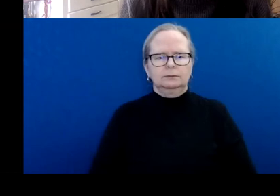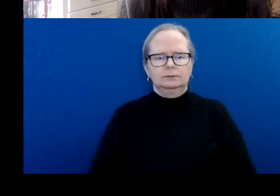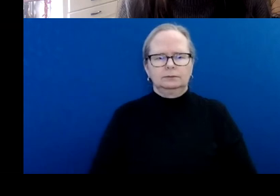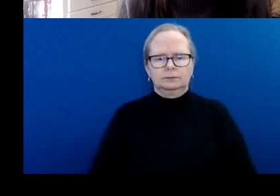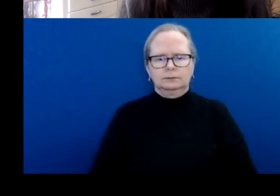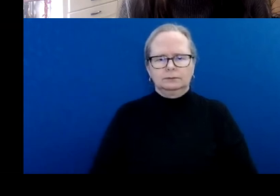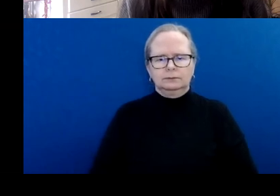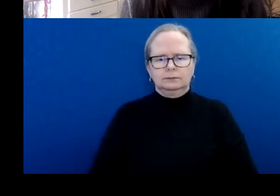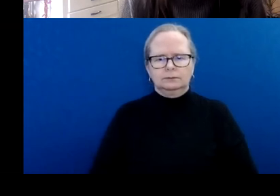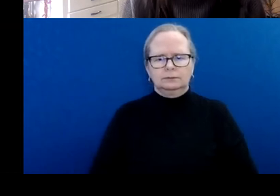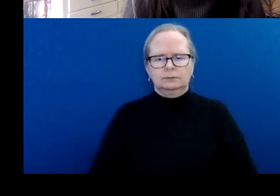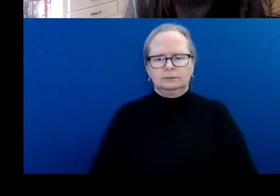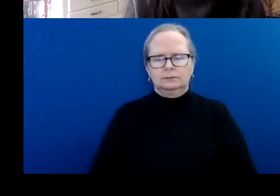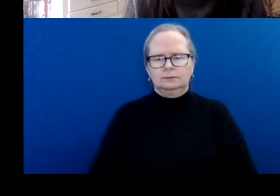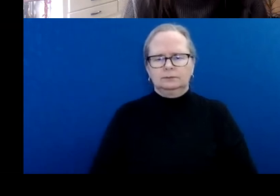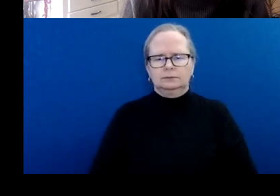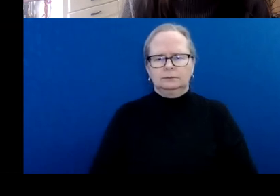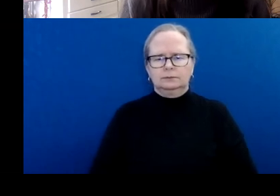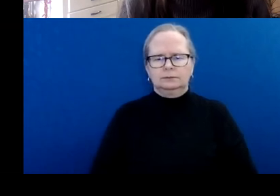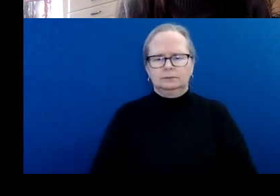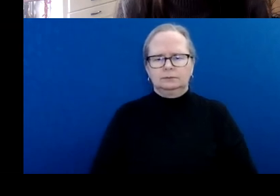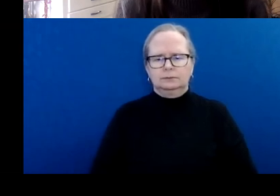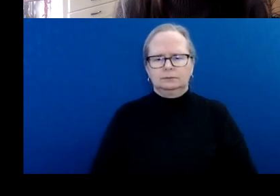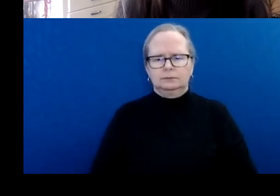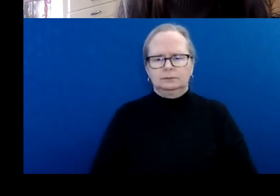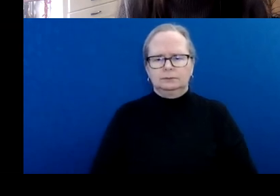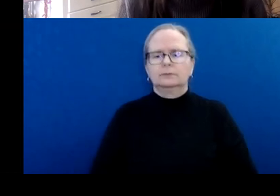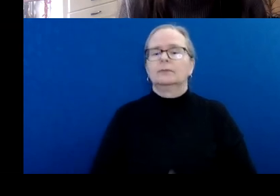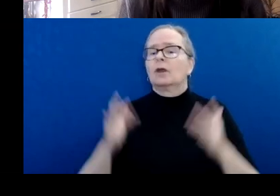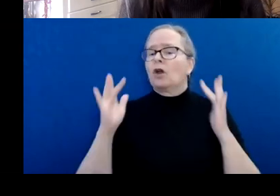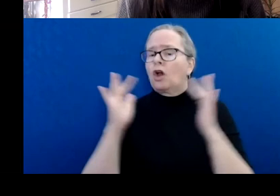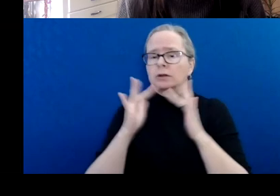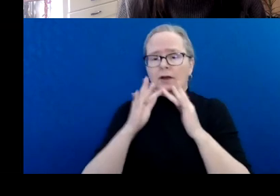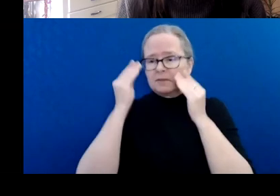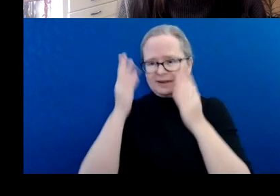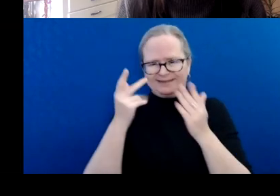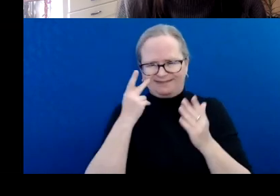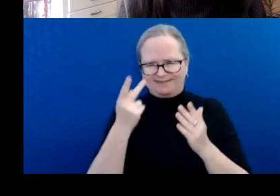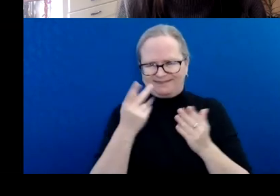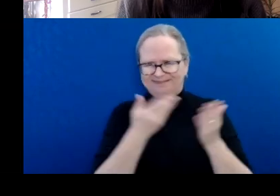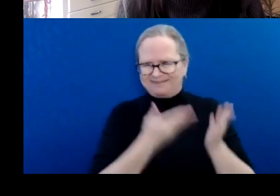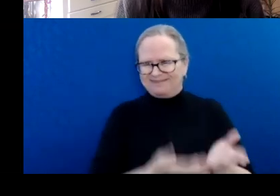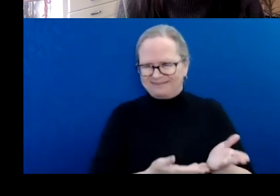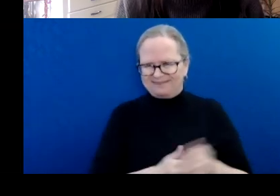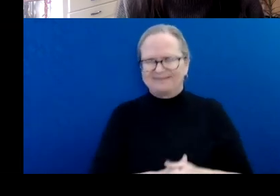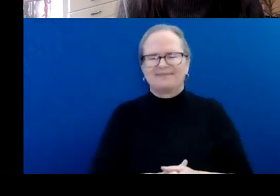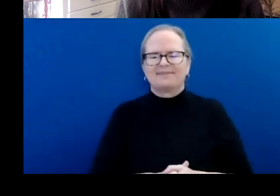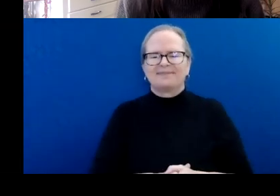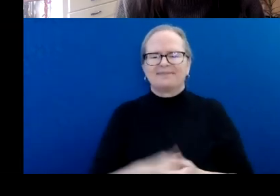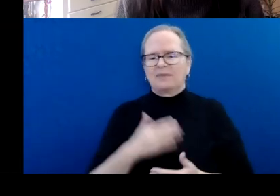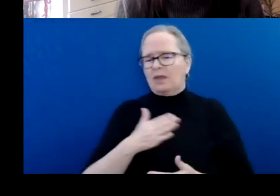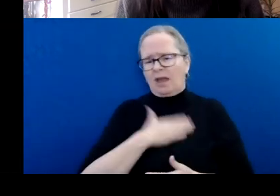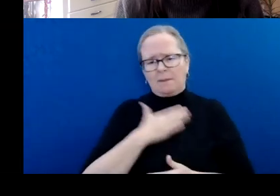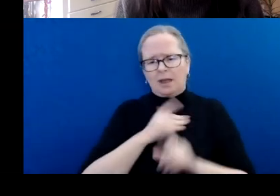Here is the contact info for this program again, and we are available to answer any questions that you might have before